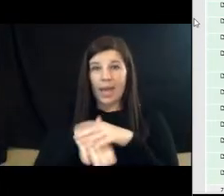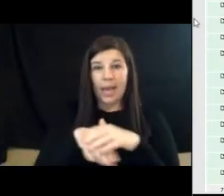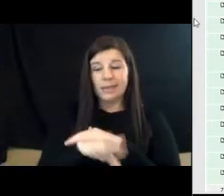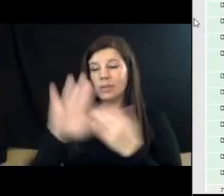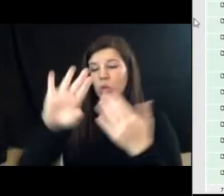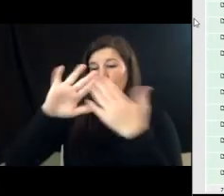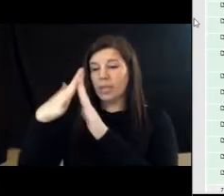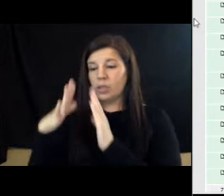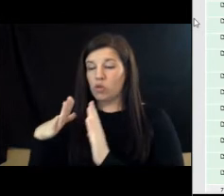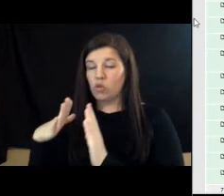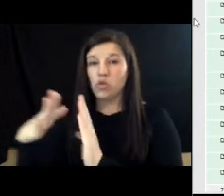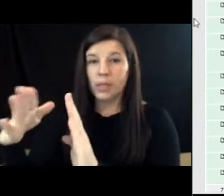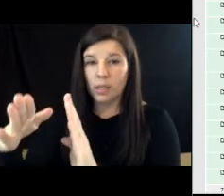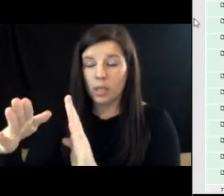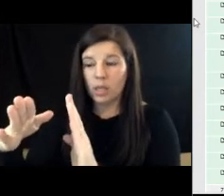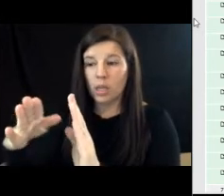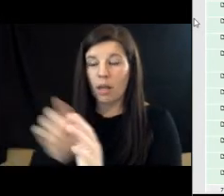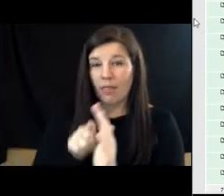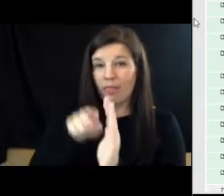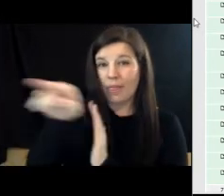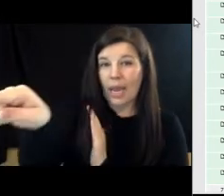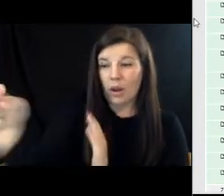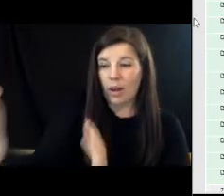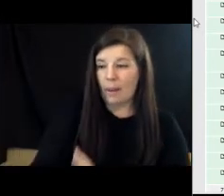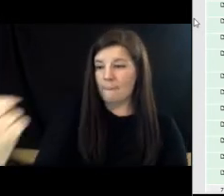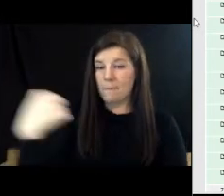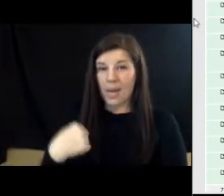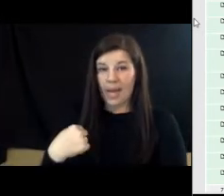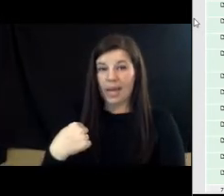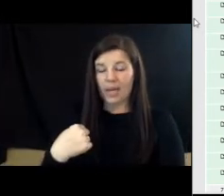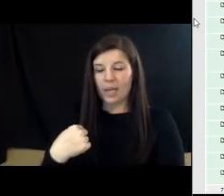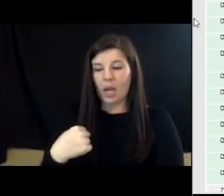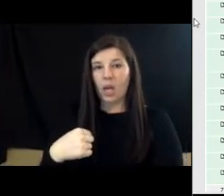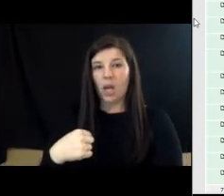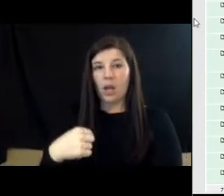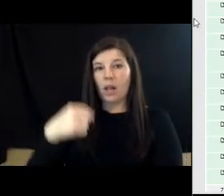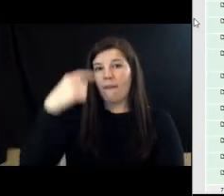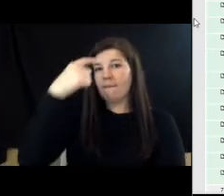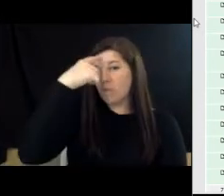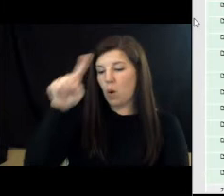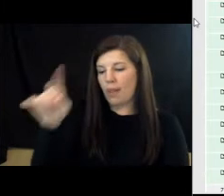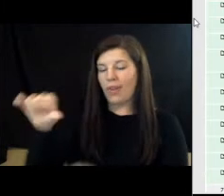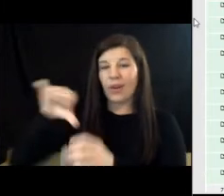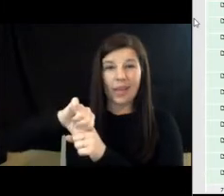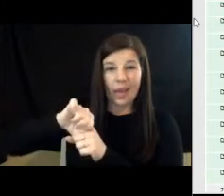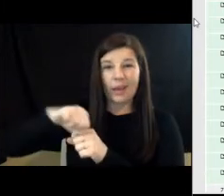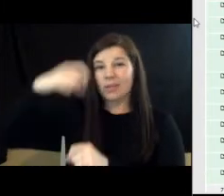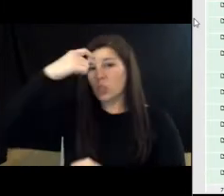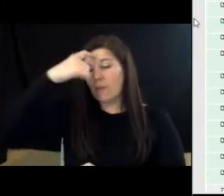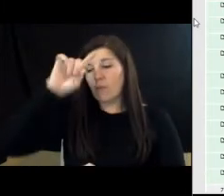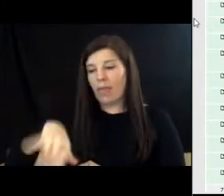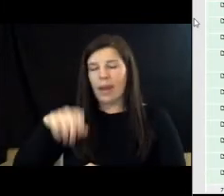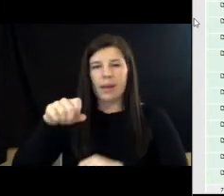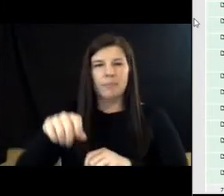from the riding area and to and from a place to get gas for their dirt bike to keep them